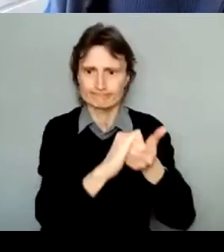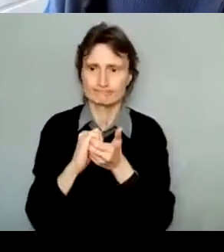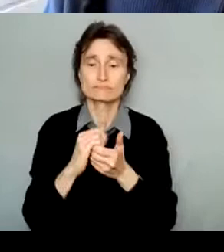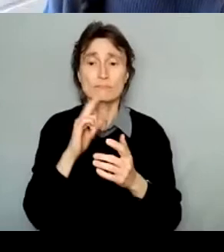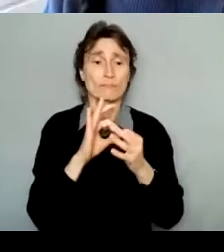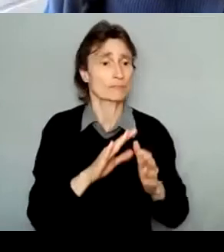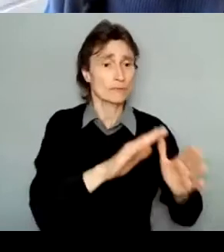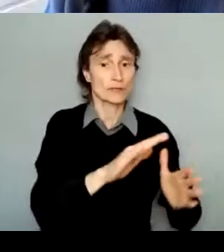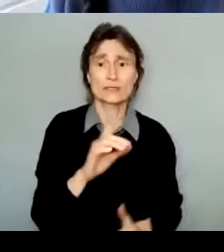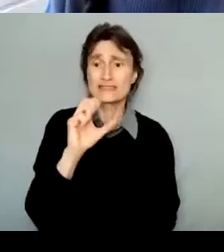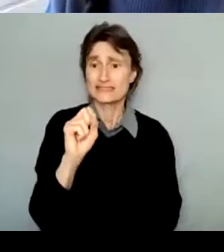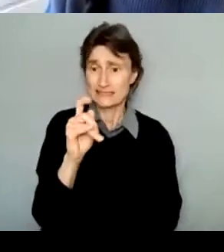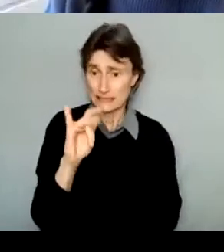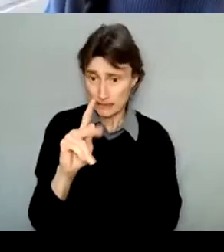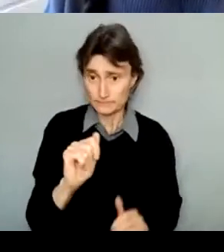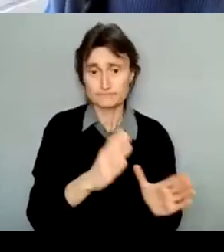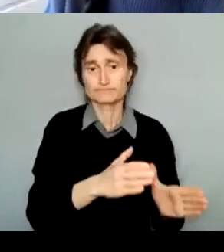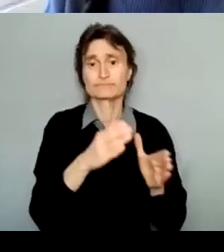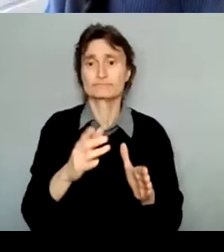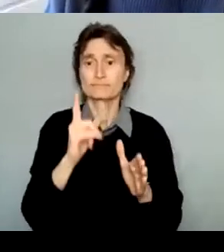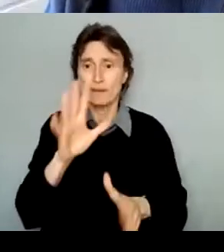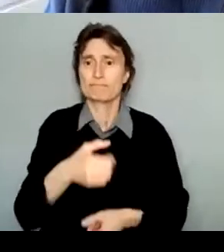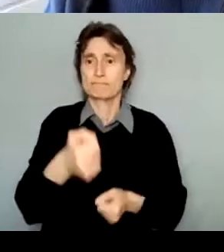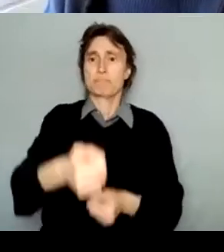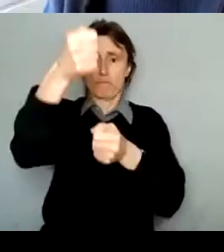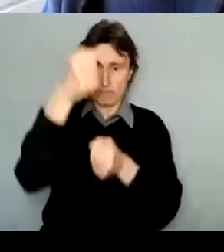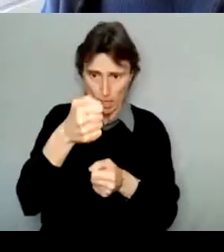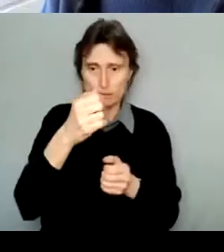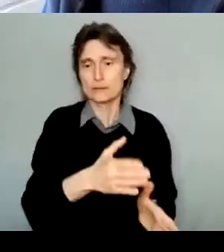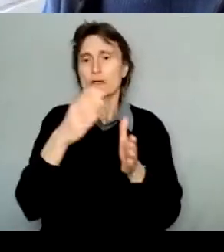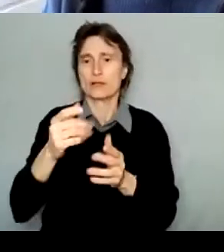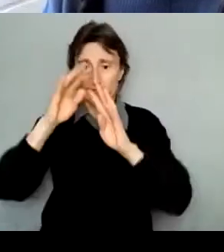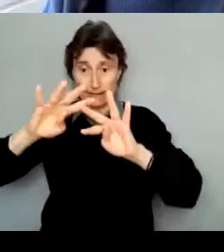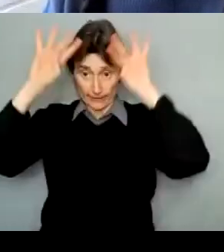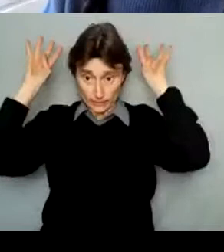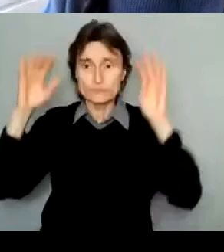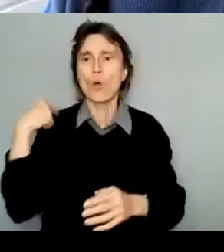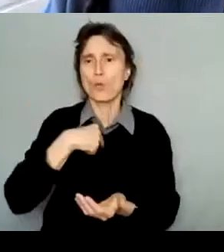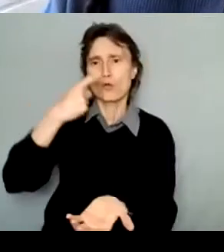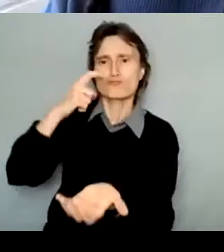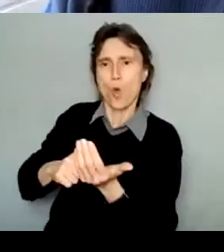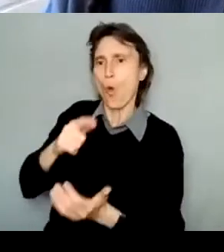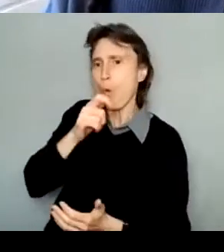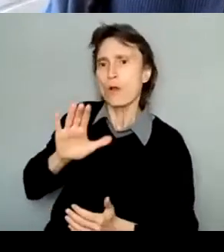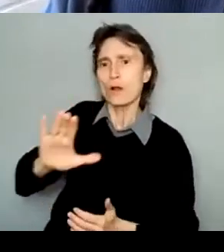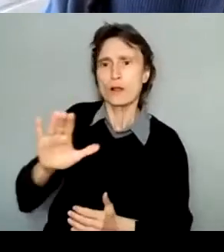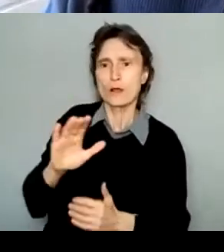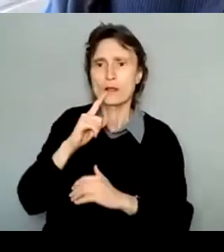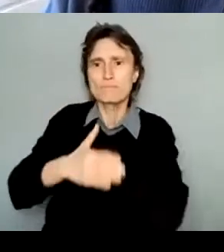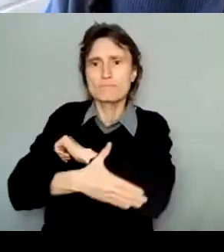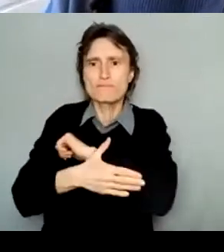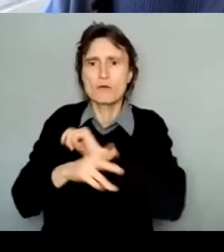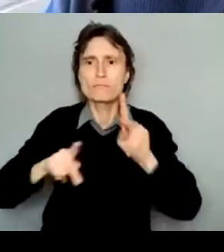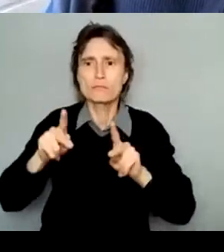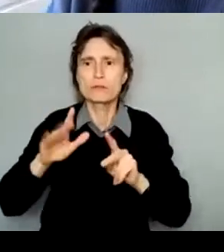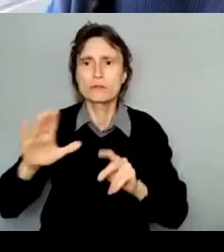the Bagani and the Gaina. We acknowledge the Beaver people of the Tsutina and the Bearspaw, Chinnakee and Wesley bands